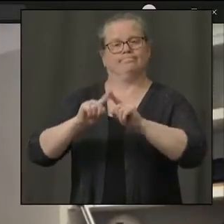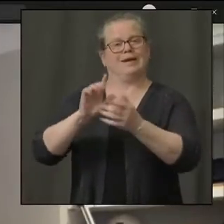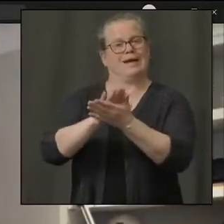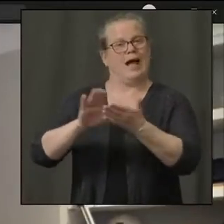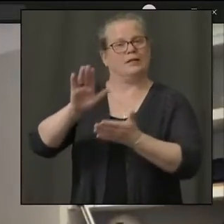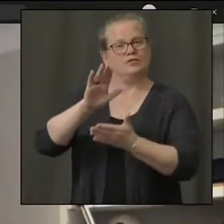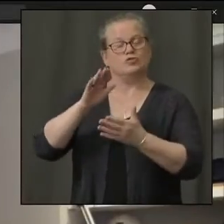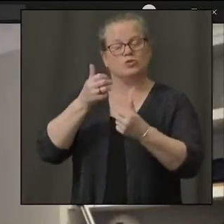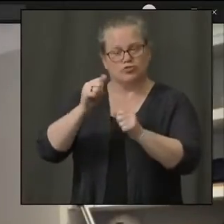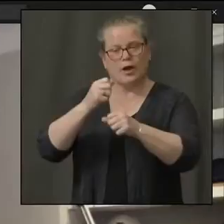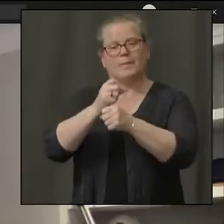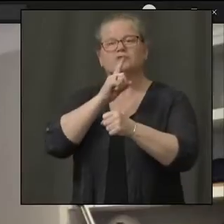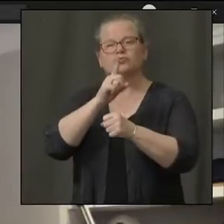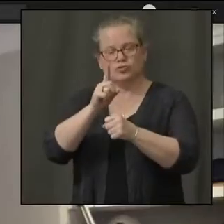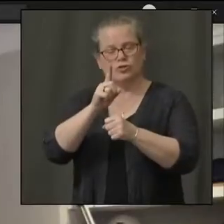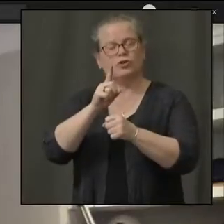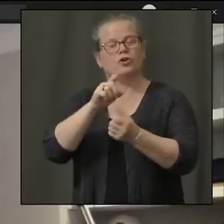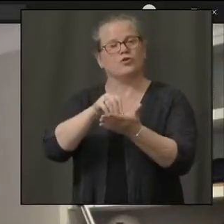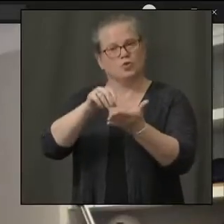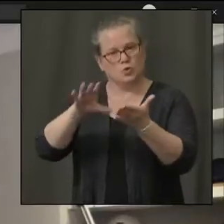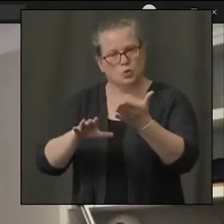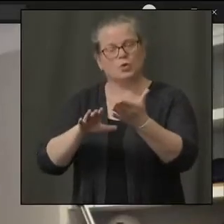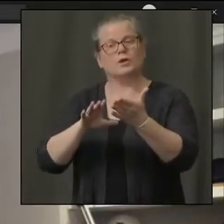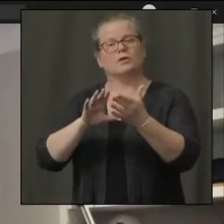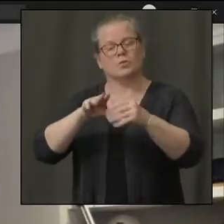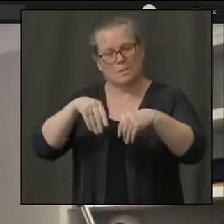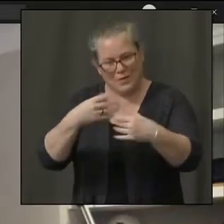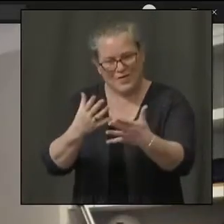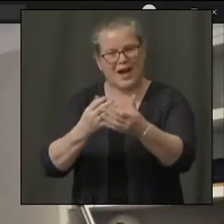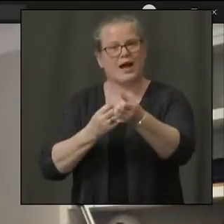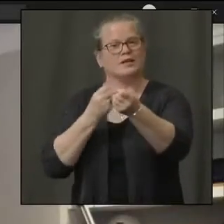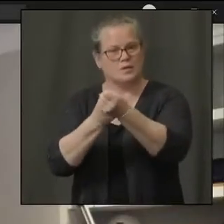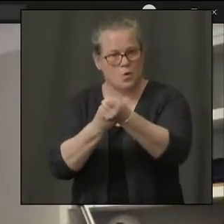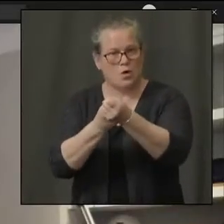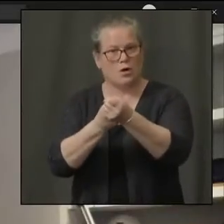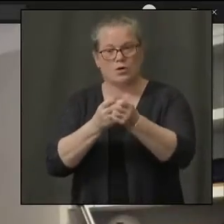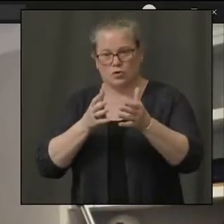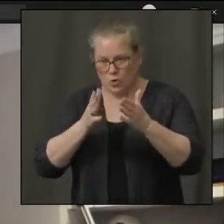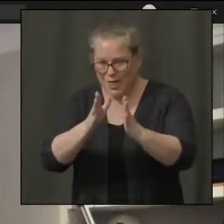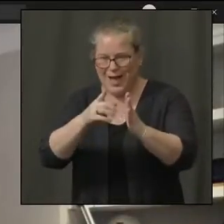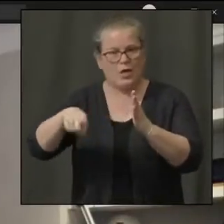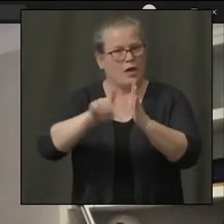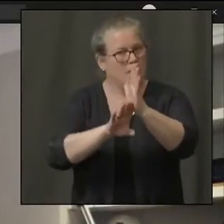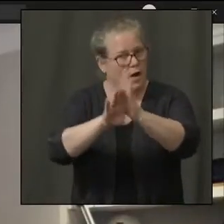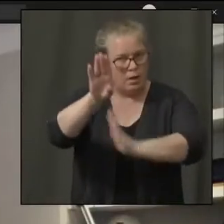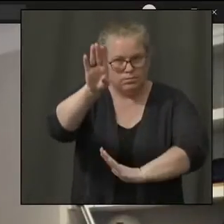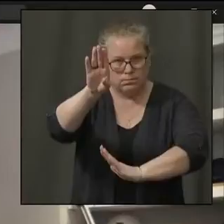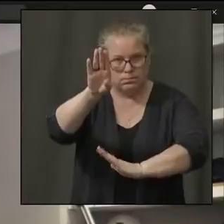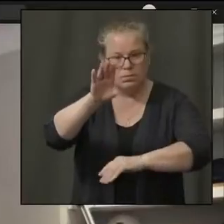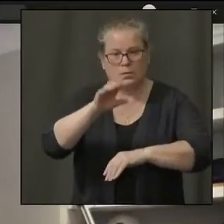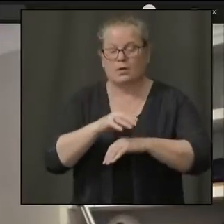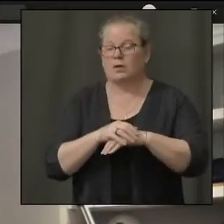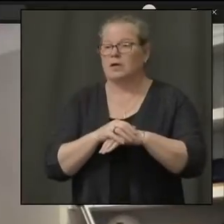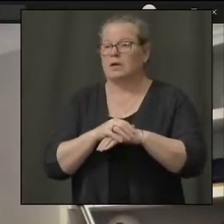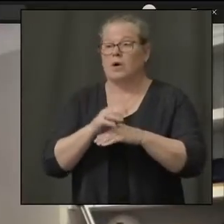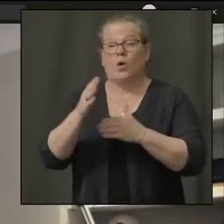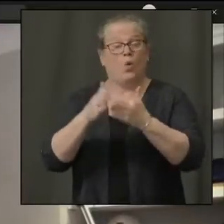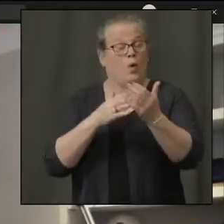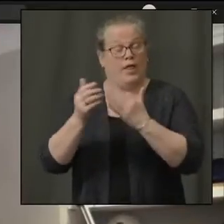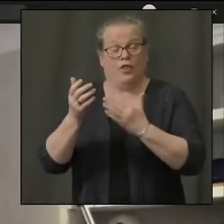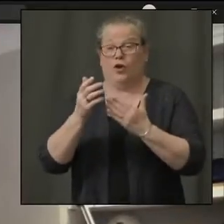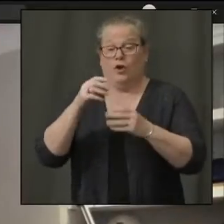services they need to thrive. Whether they are learning face-to-face